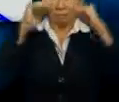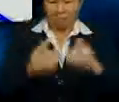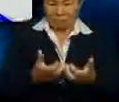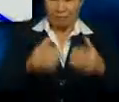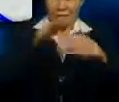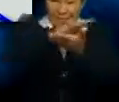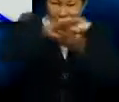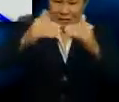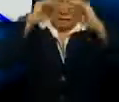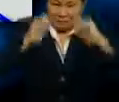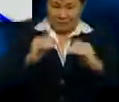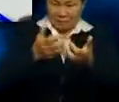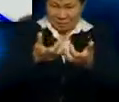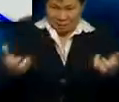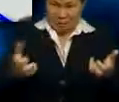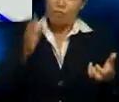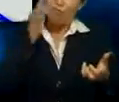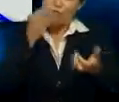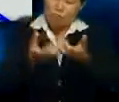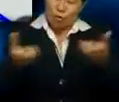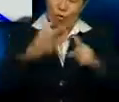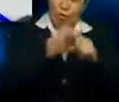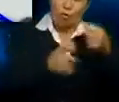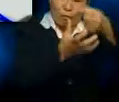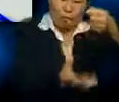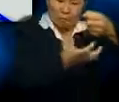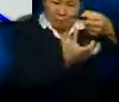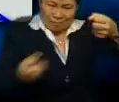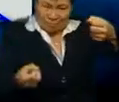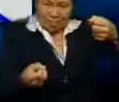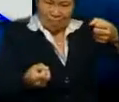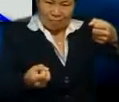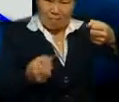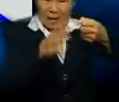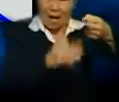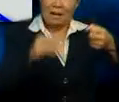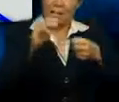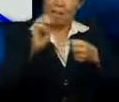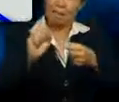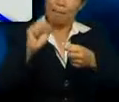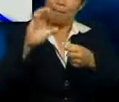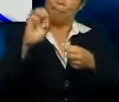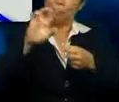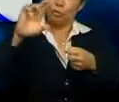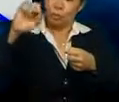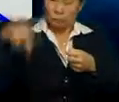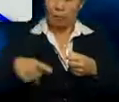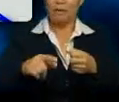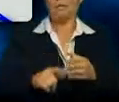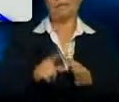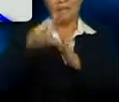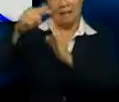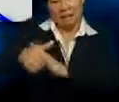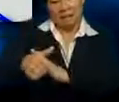stage, the fruitlets will be separated from the bunches and the mesocarp. This stage will be known later as the